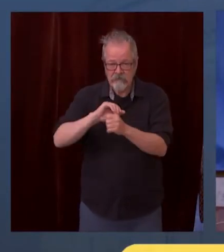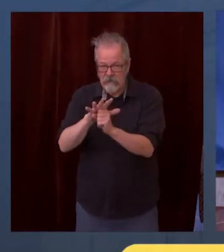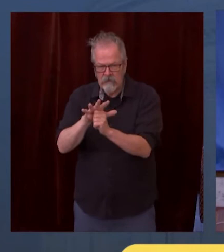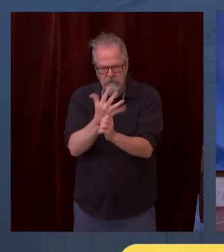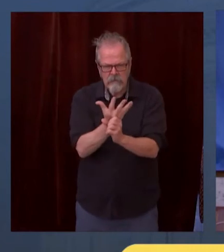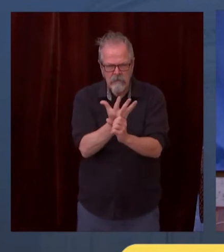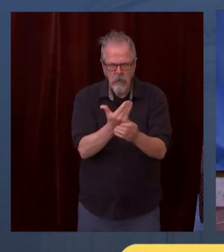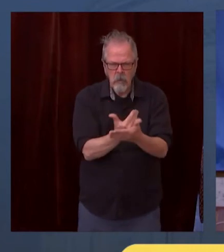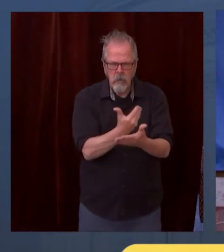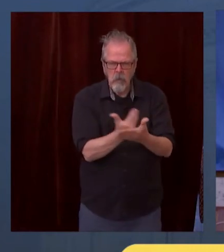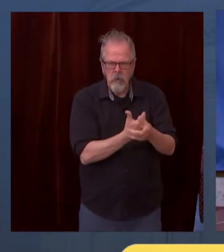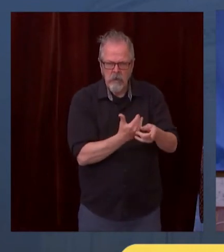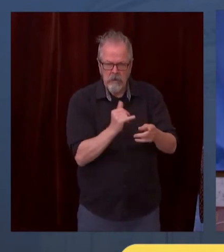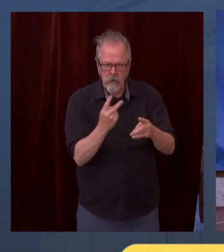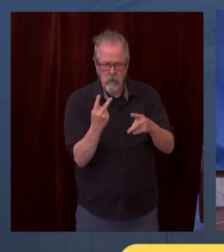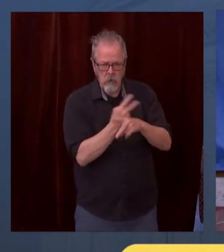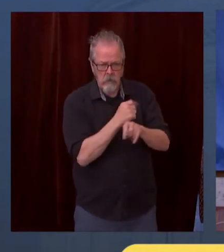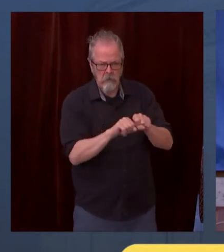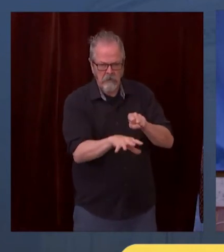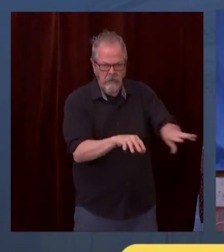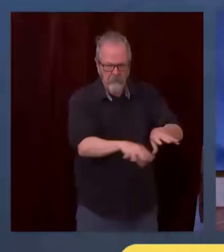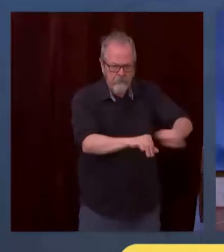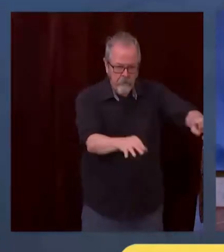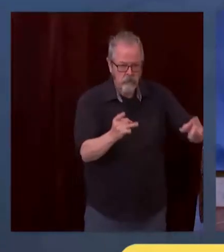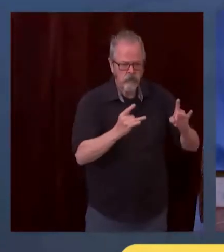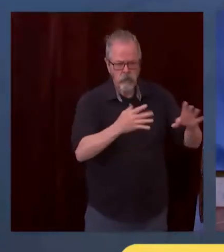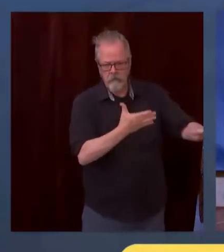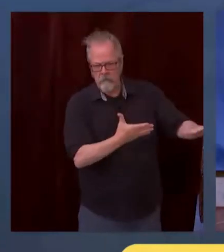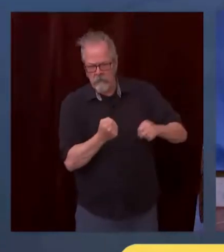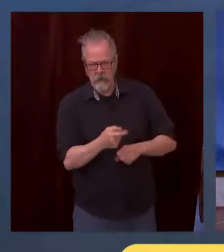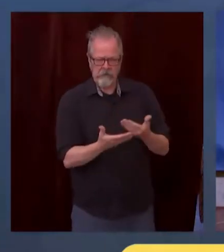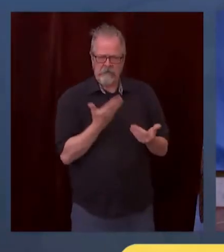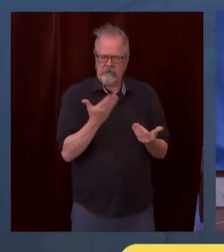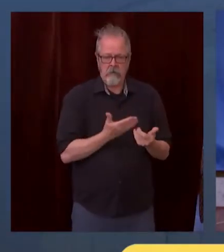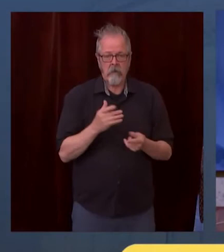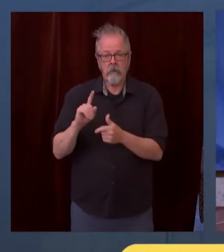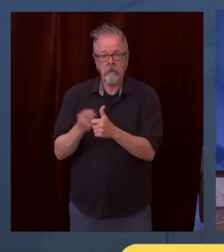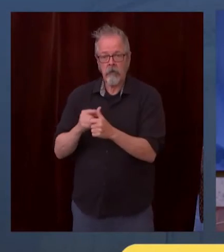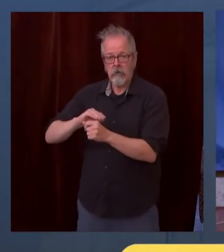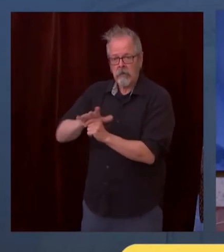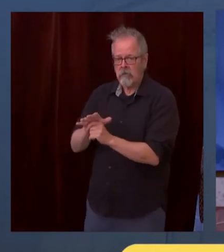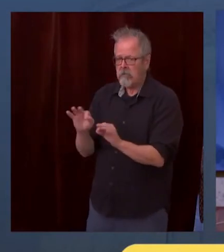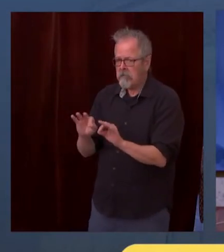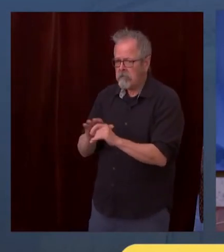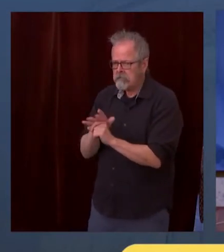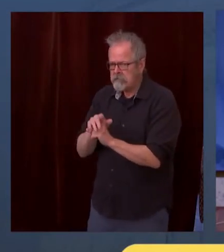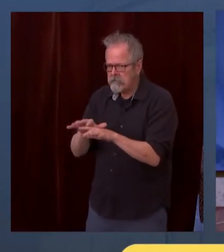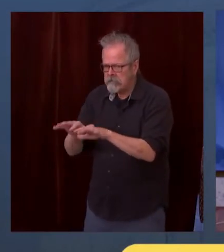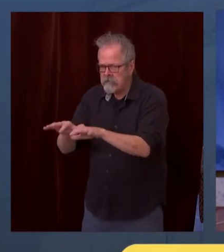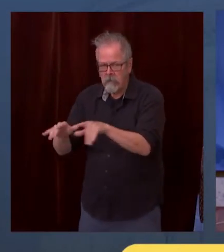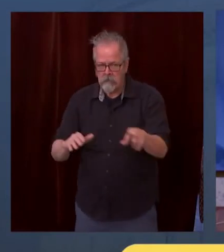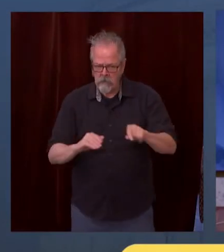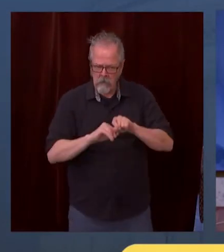strain of the virus. And that means that every person who is infected now is much more dangerous of infecting